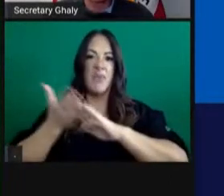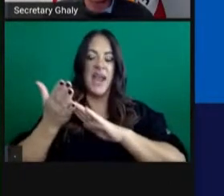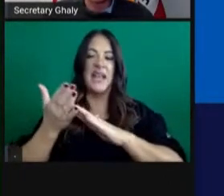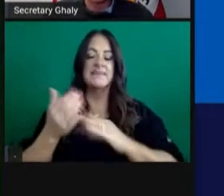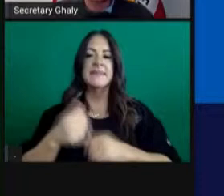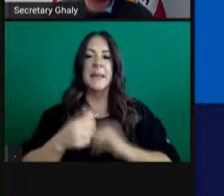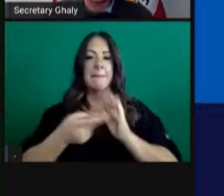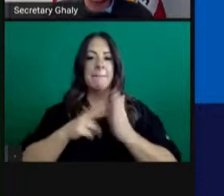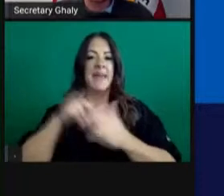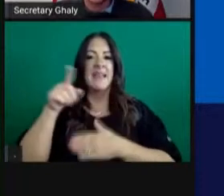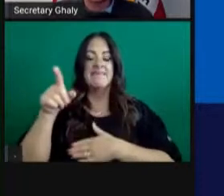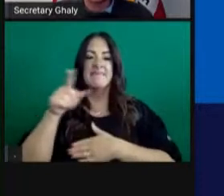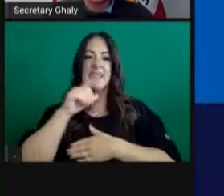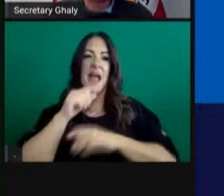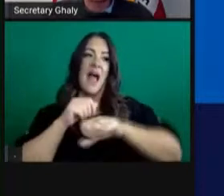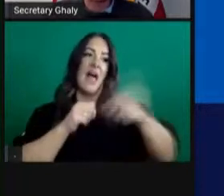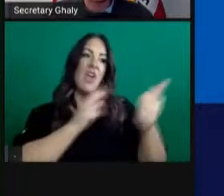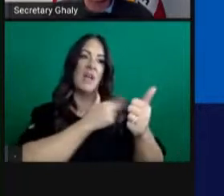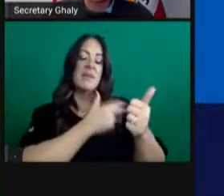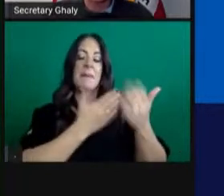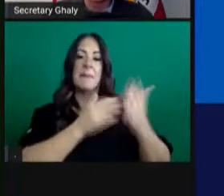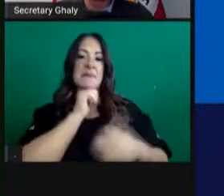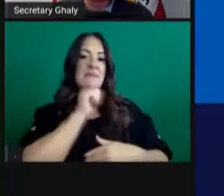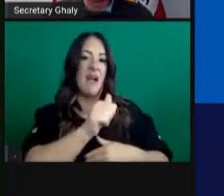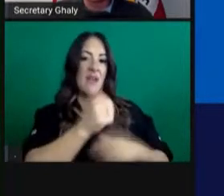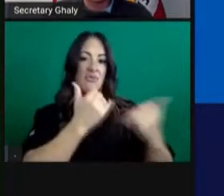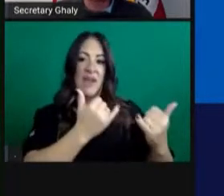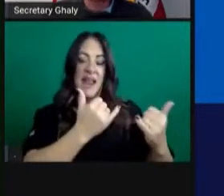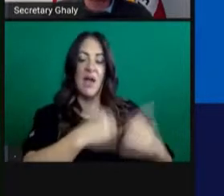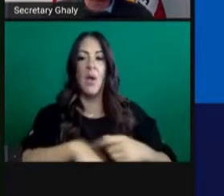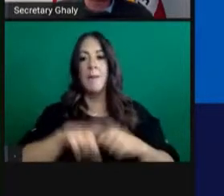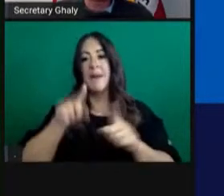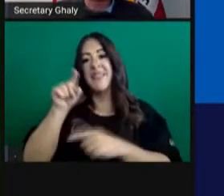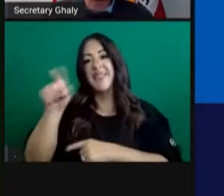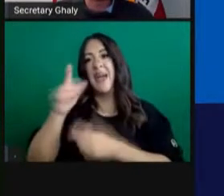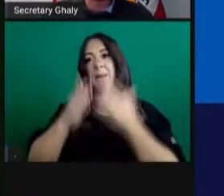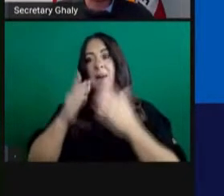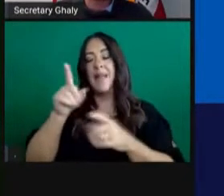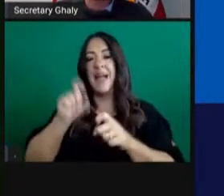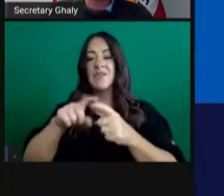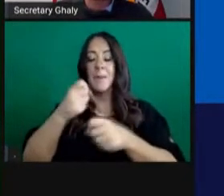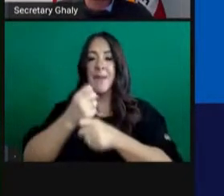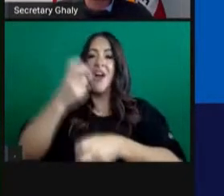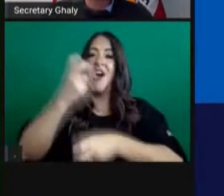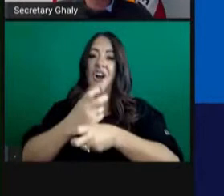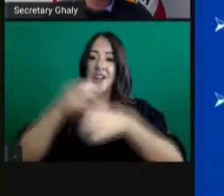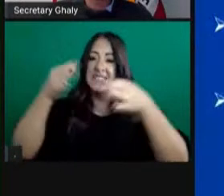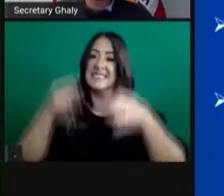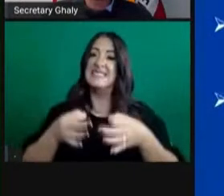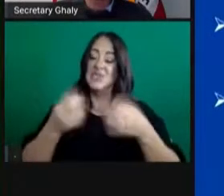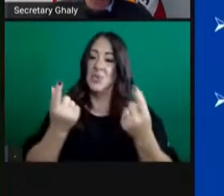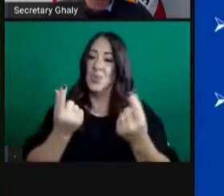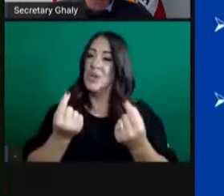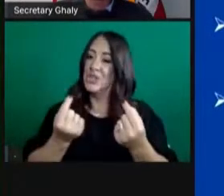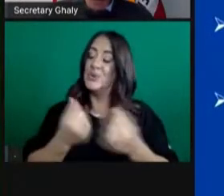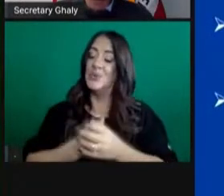hard choices and allocate resources different than we usually do. slide, please.